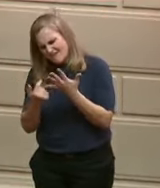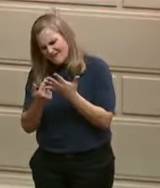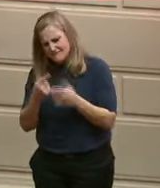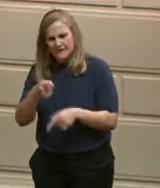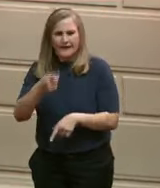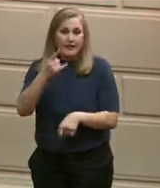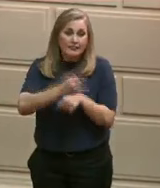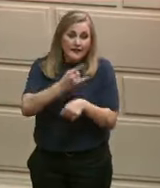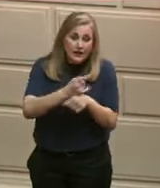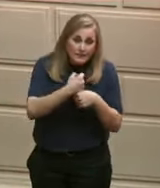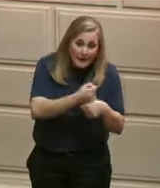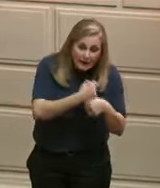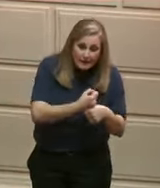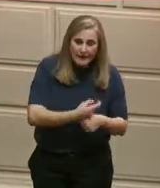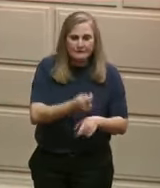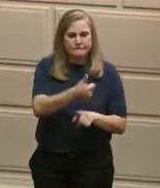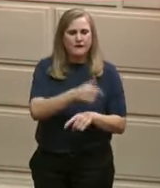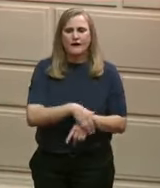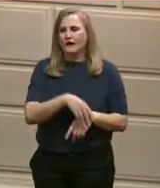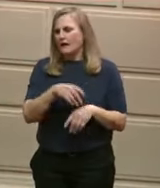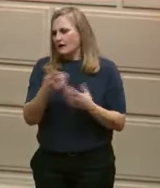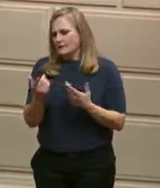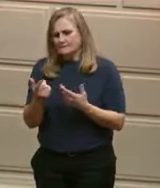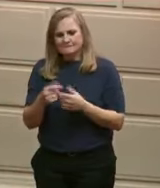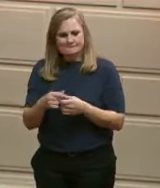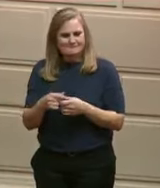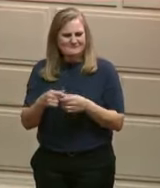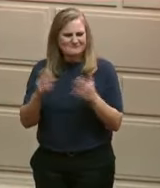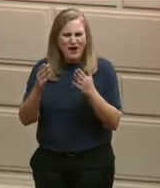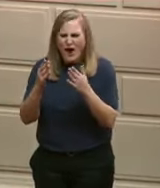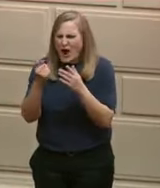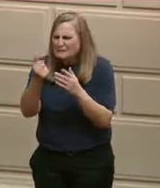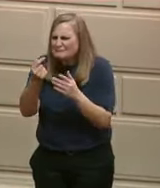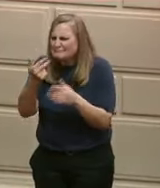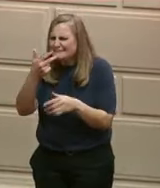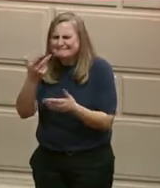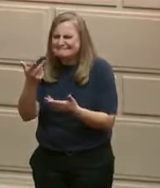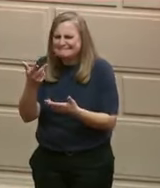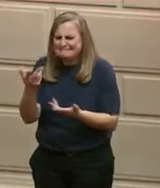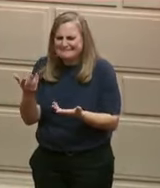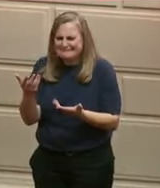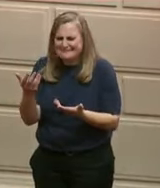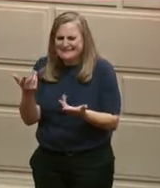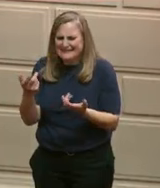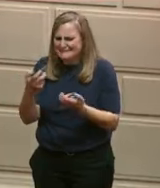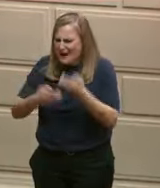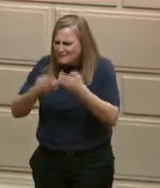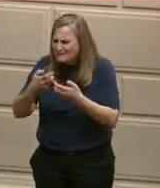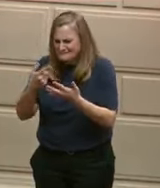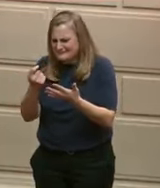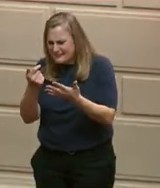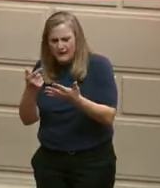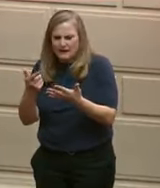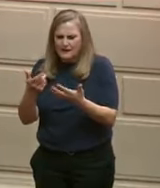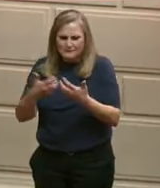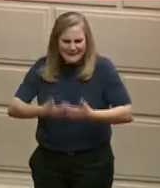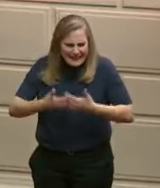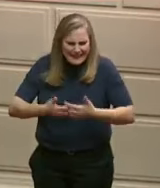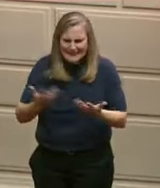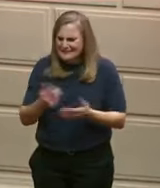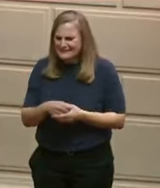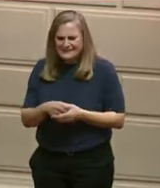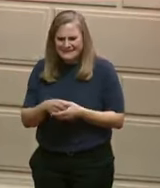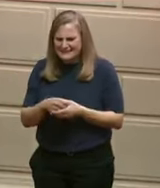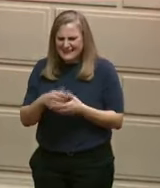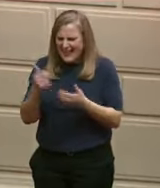these small aggravating permits and fees that just bogged down our small businesses in